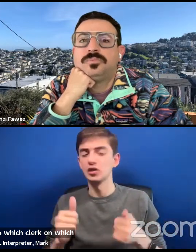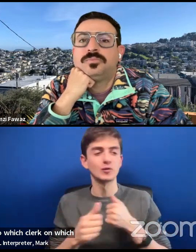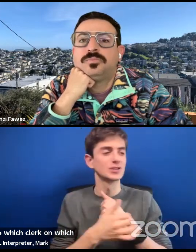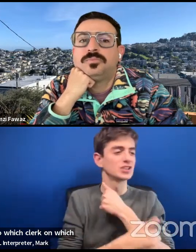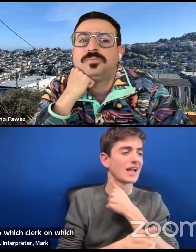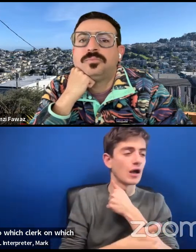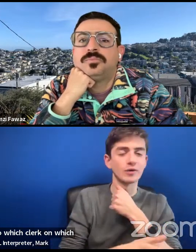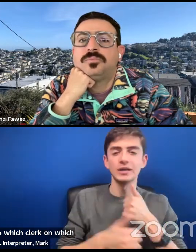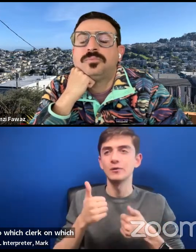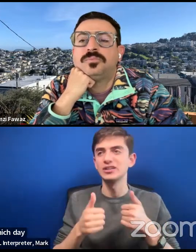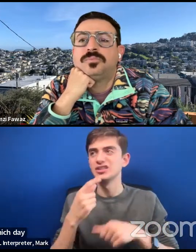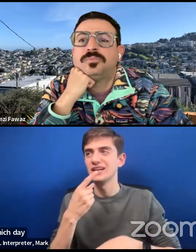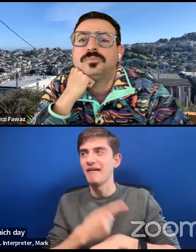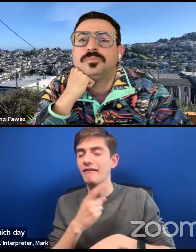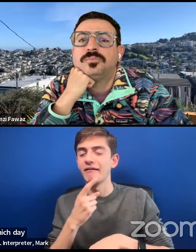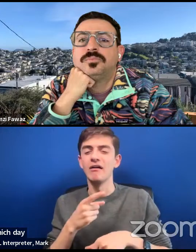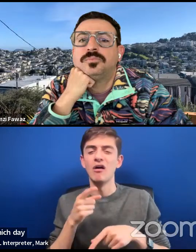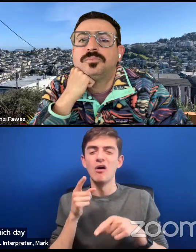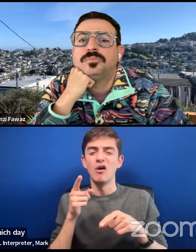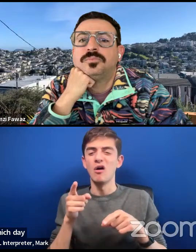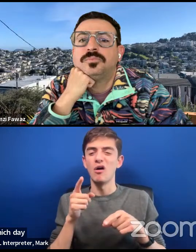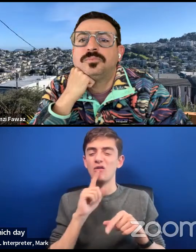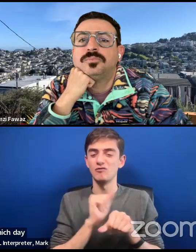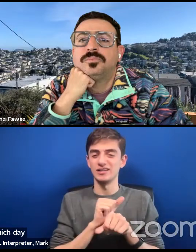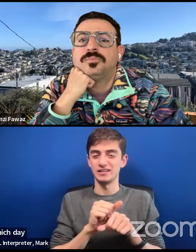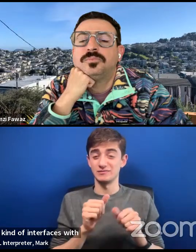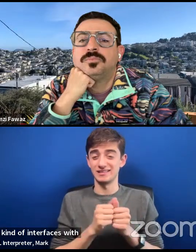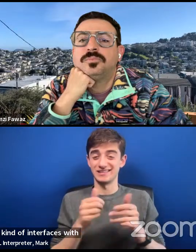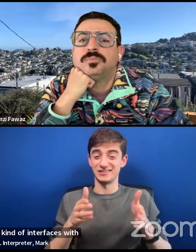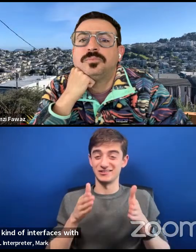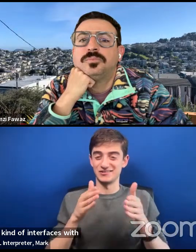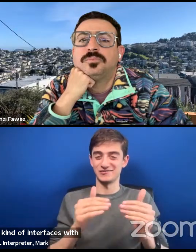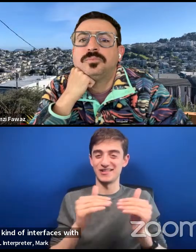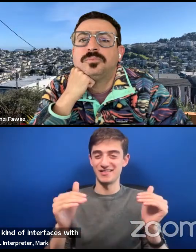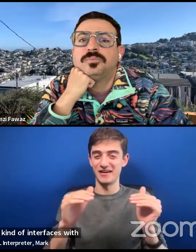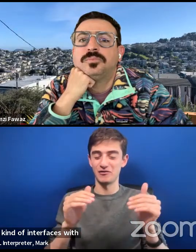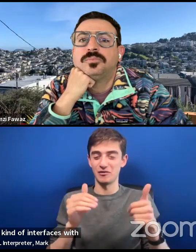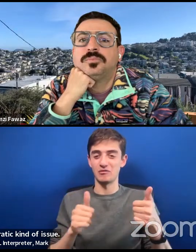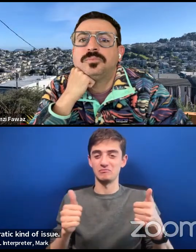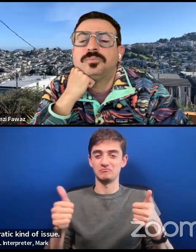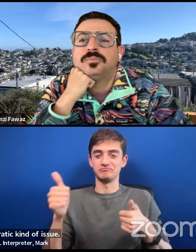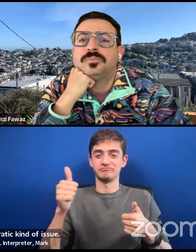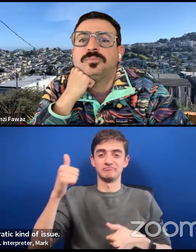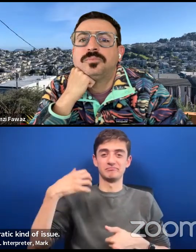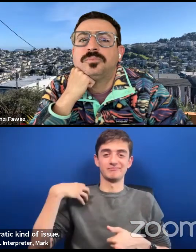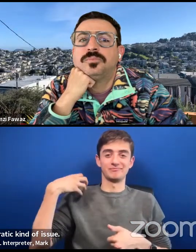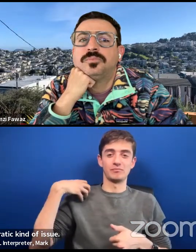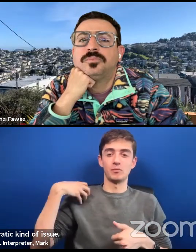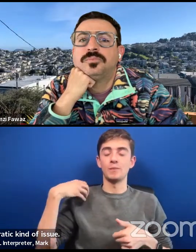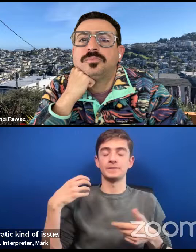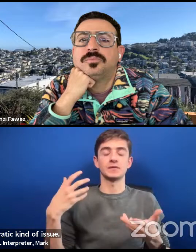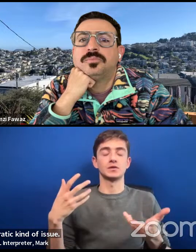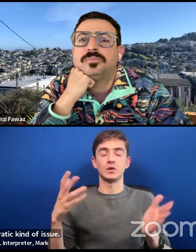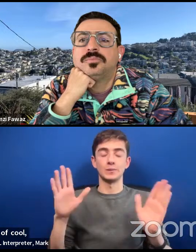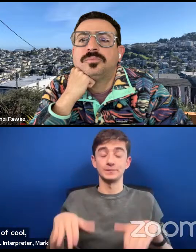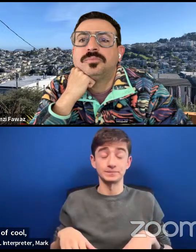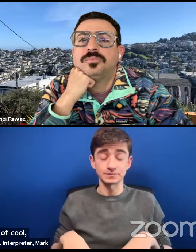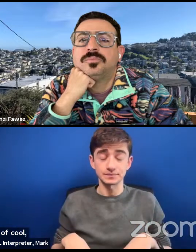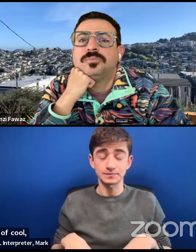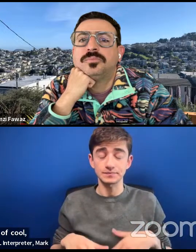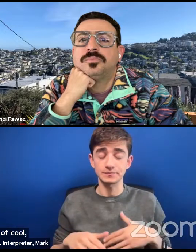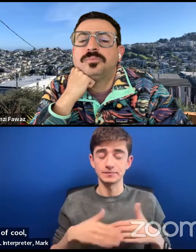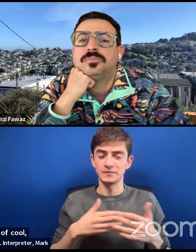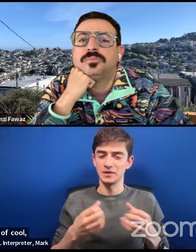this kind of interfaces with the street level bureaucrat kind of issue. So there's lots of cool sharing of like